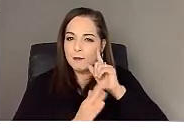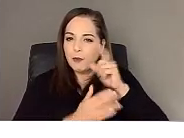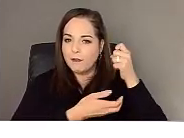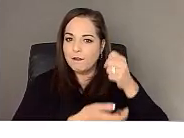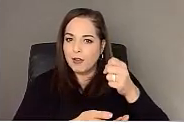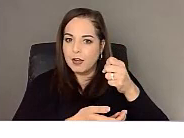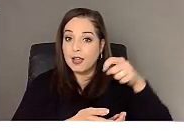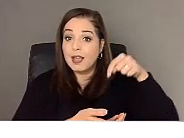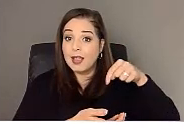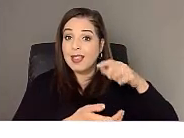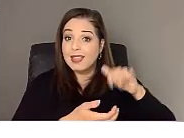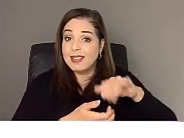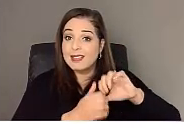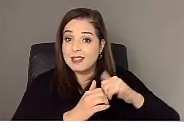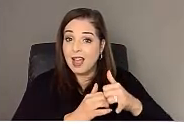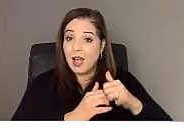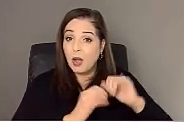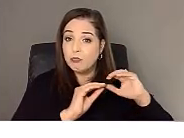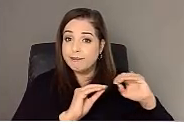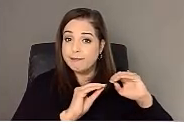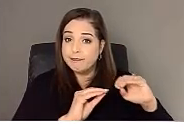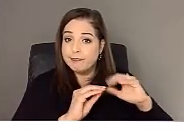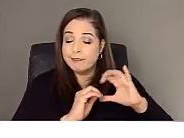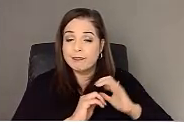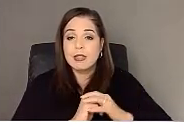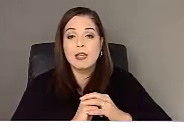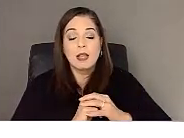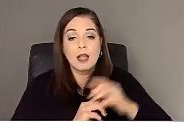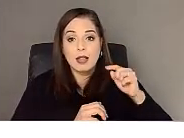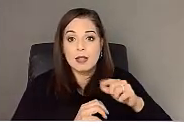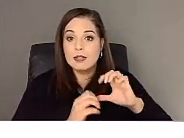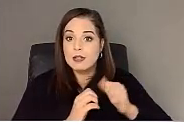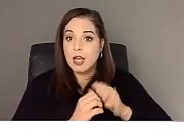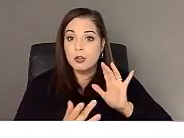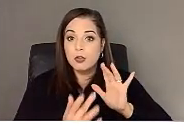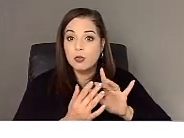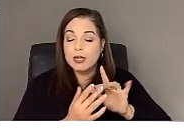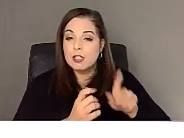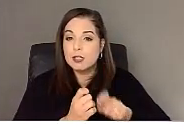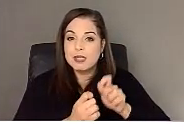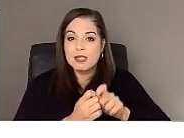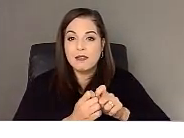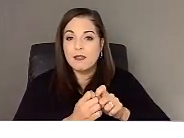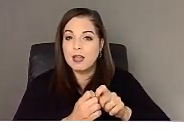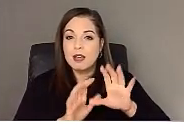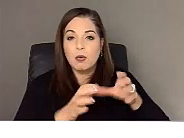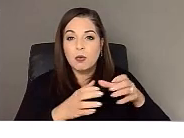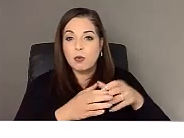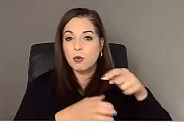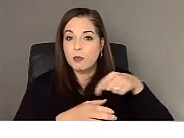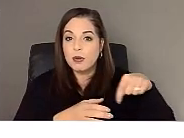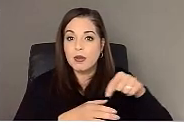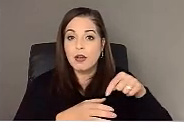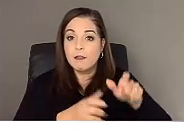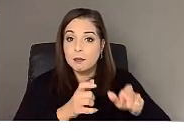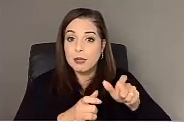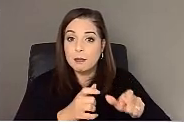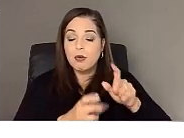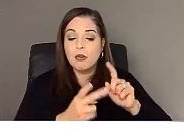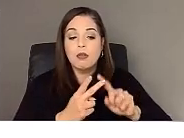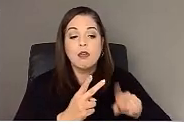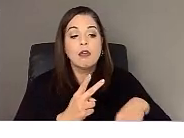do it. You know, um, these, this is how you reach a certain demographic. Um, this is how you